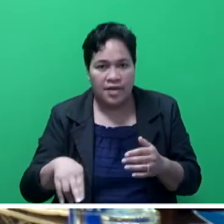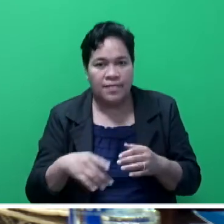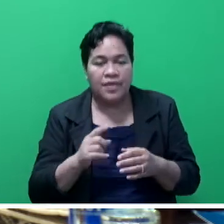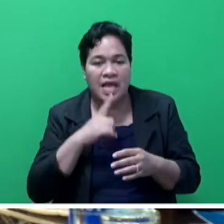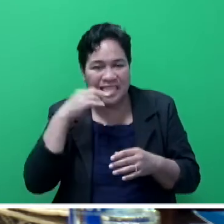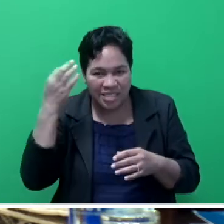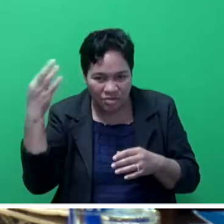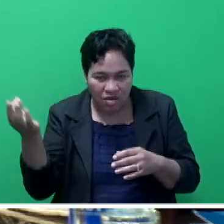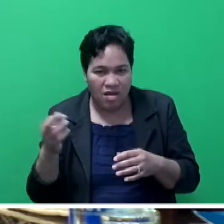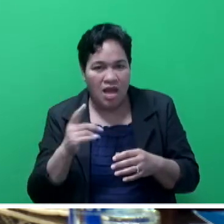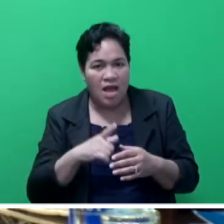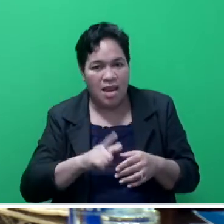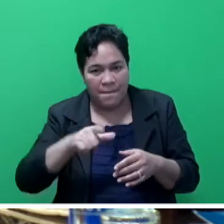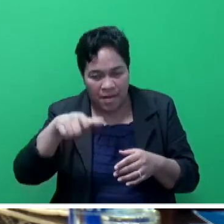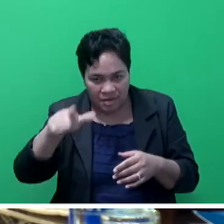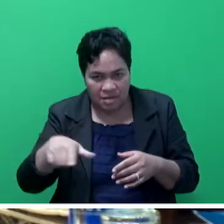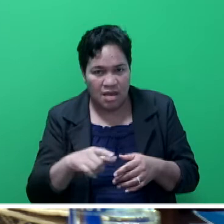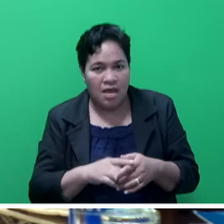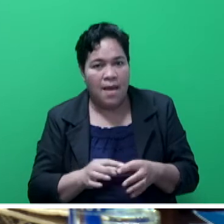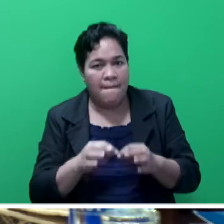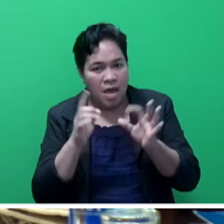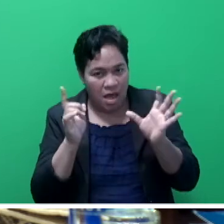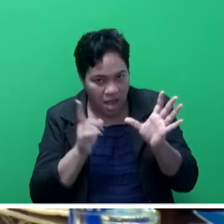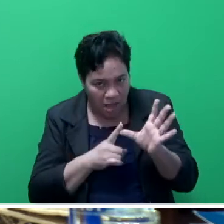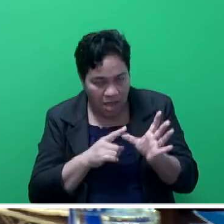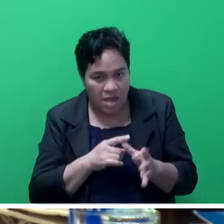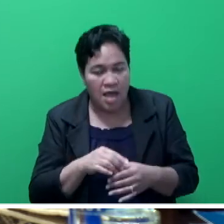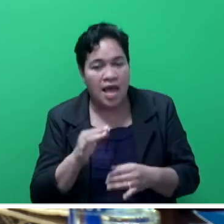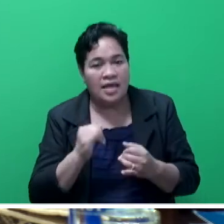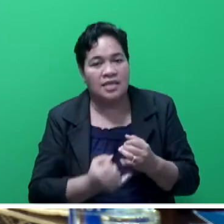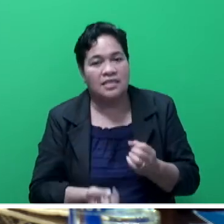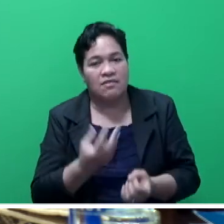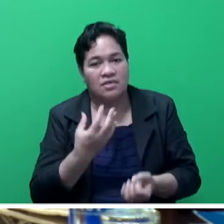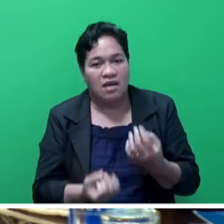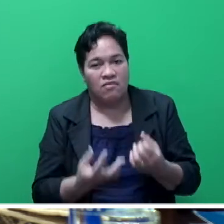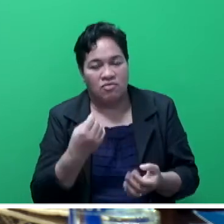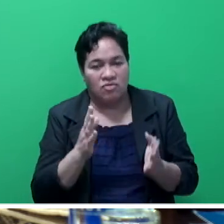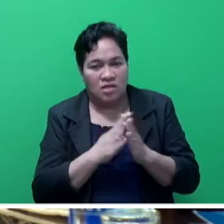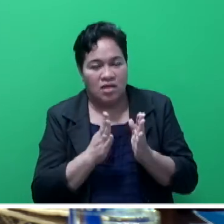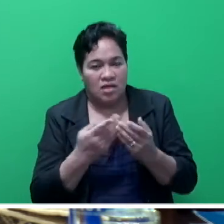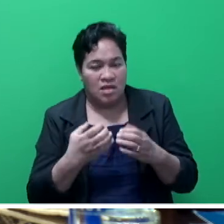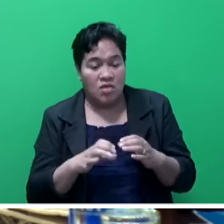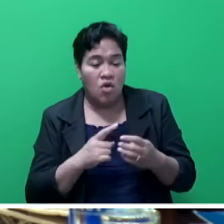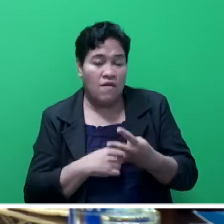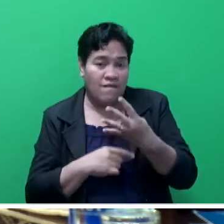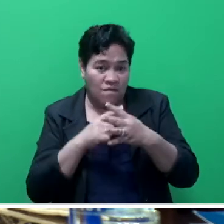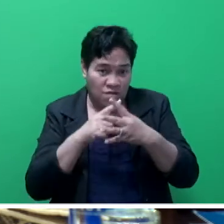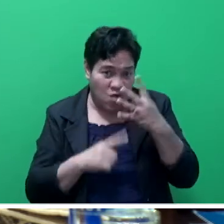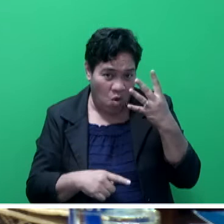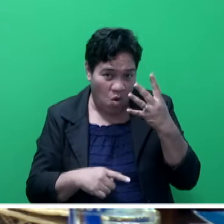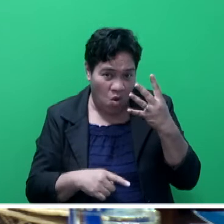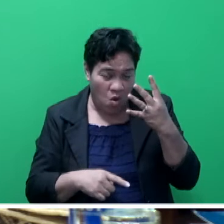Singatoka Town Council, Lombasa Town Council, Lombasa Town Council and Sabu Sabu Town Council. Only four councils,